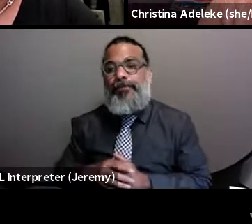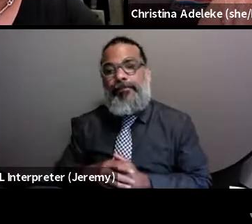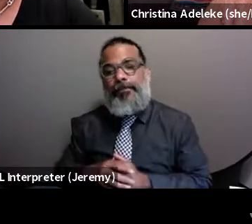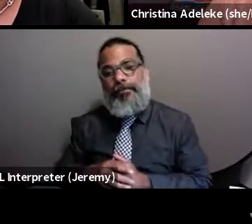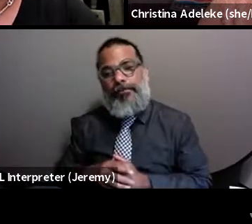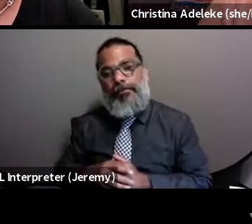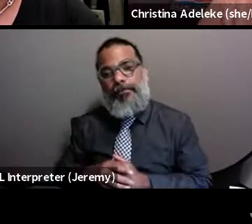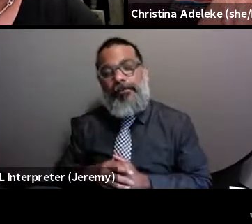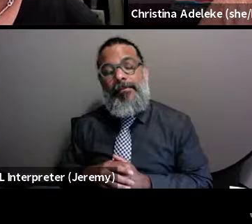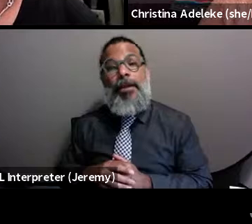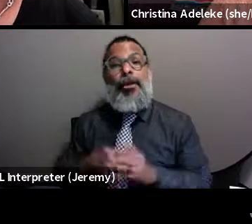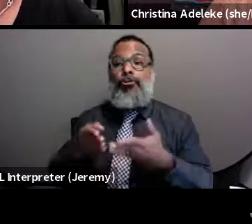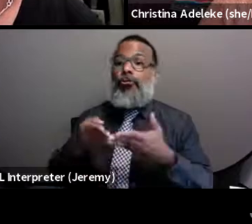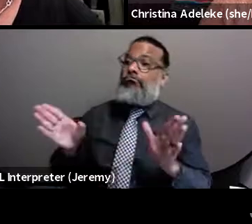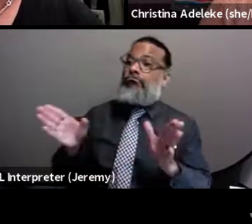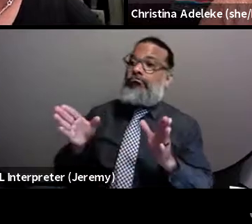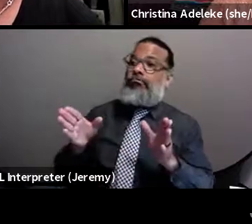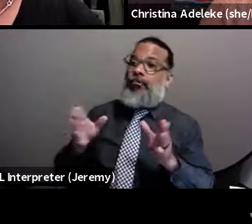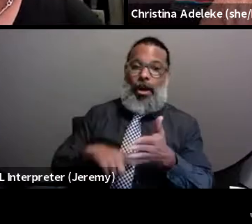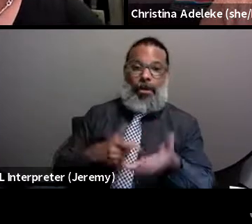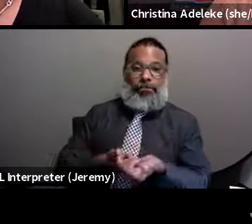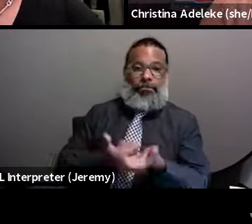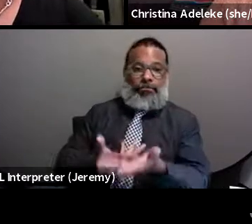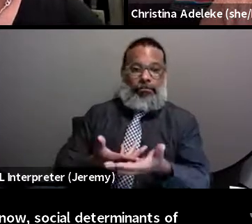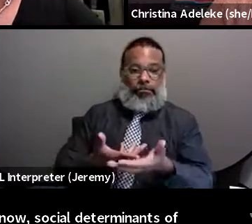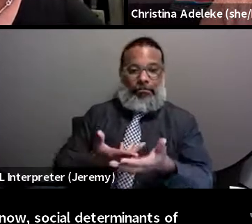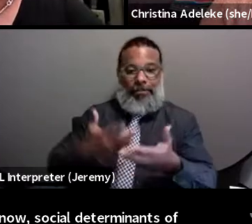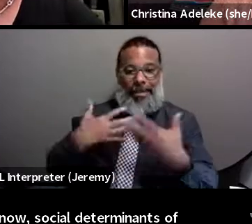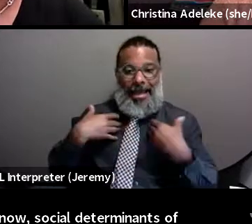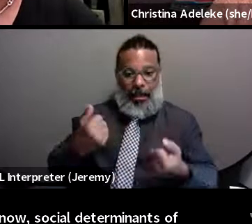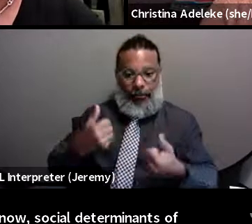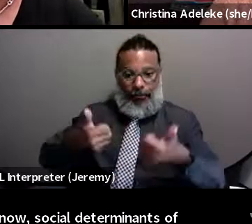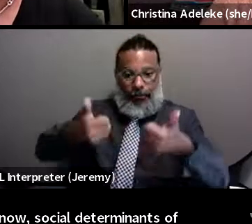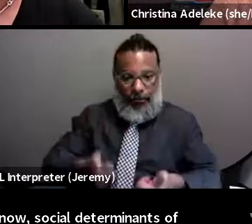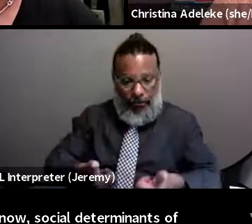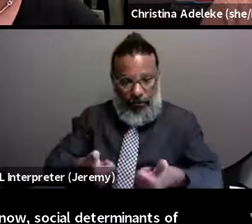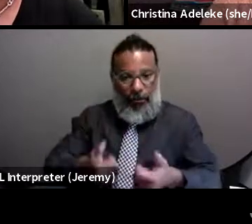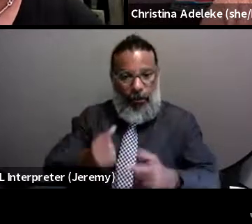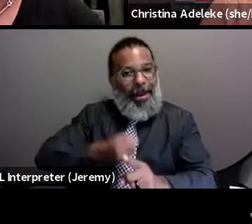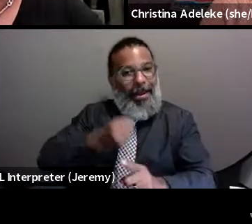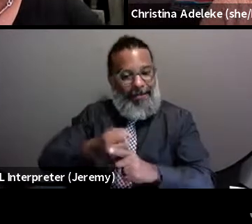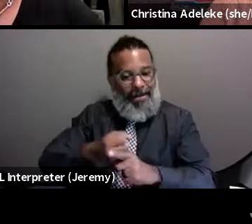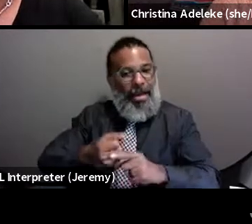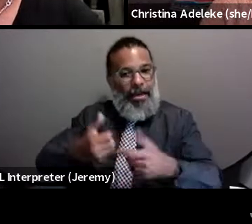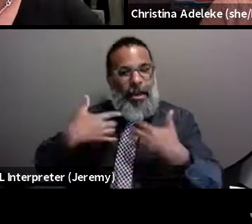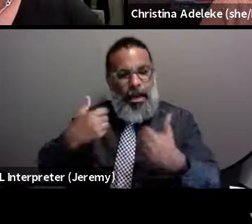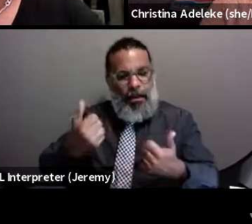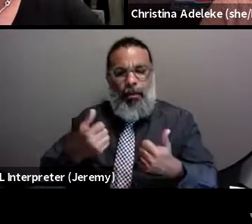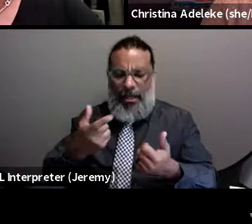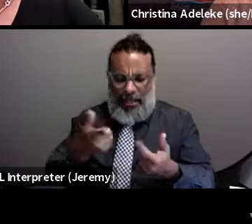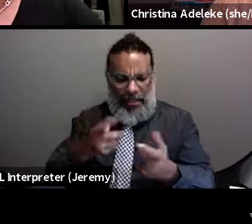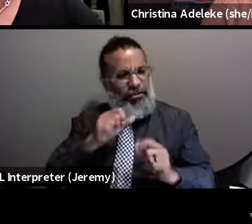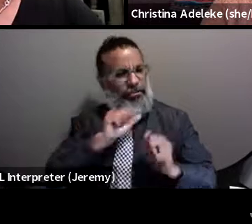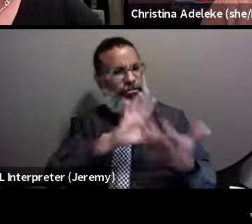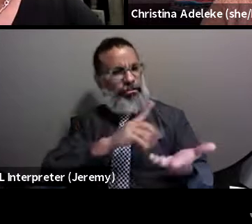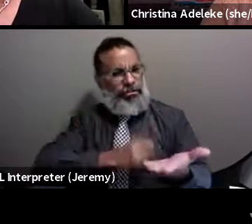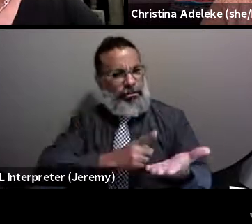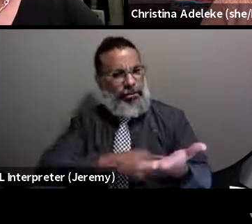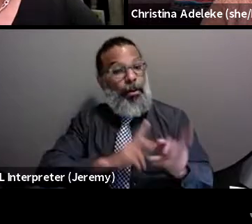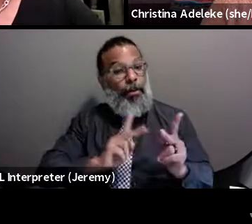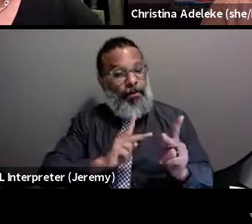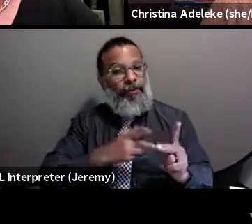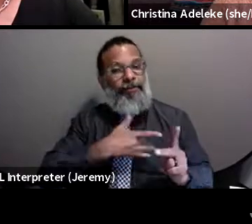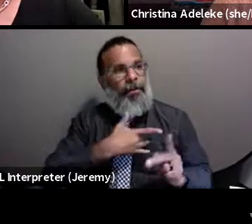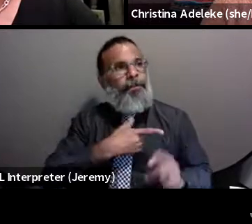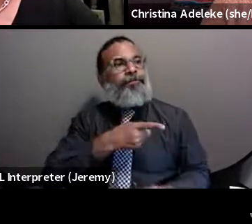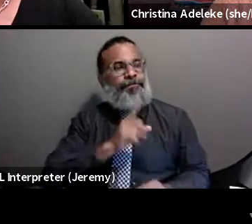social determinants of health needs to be addressed, you know, to impact the quality of care. So people are compelled, you know,